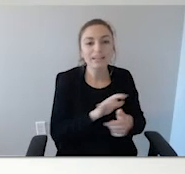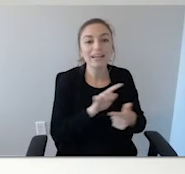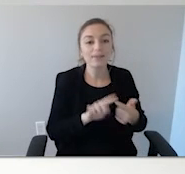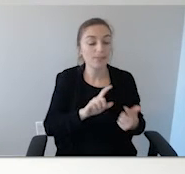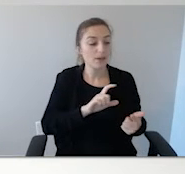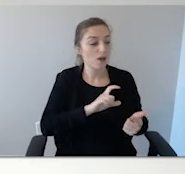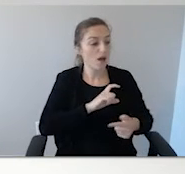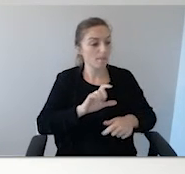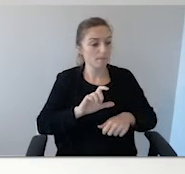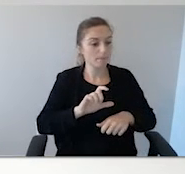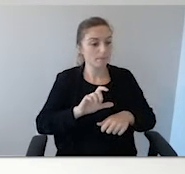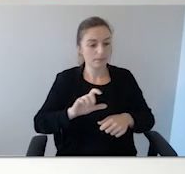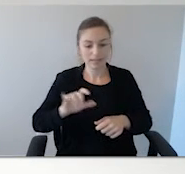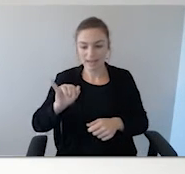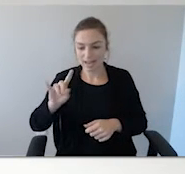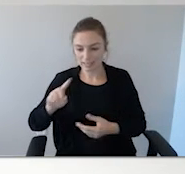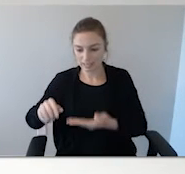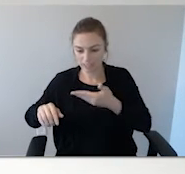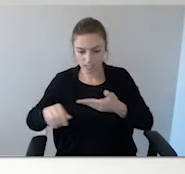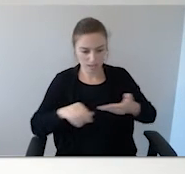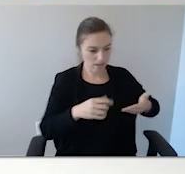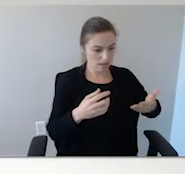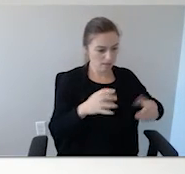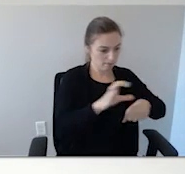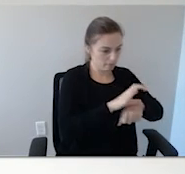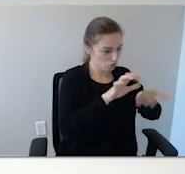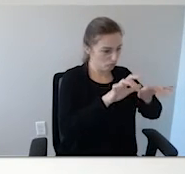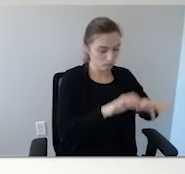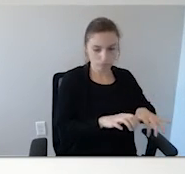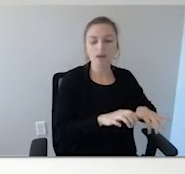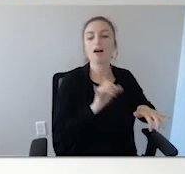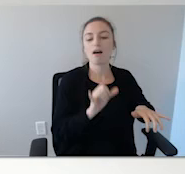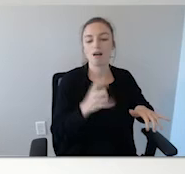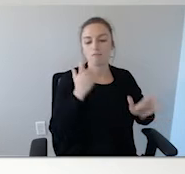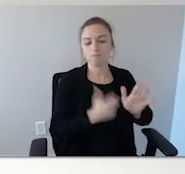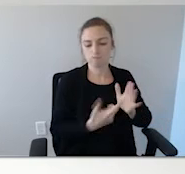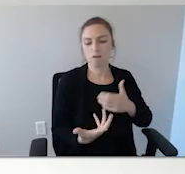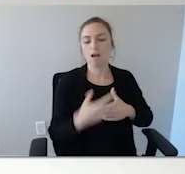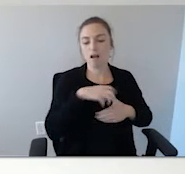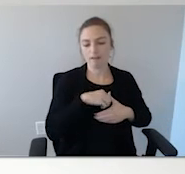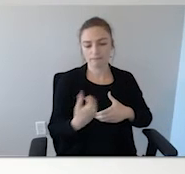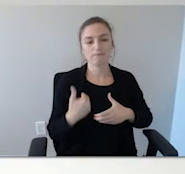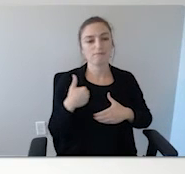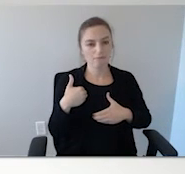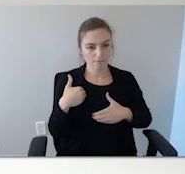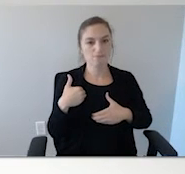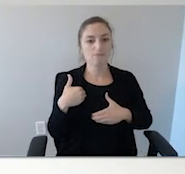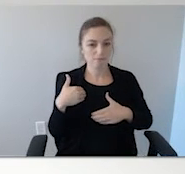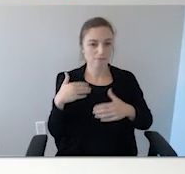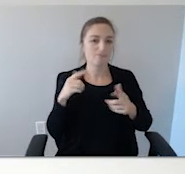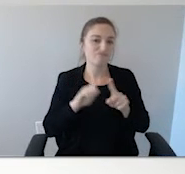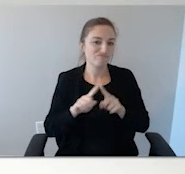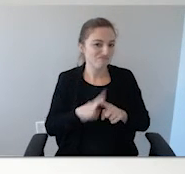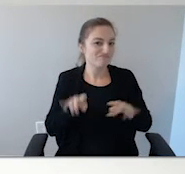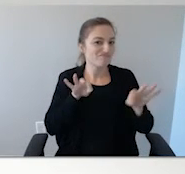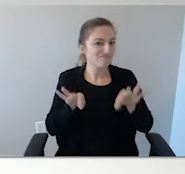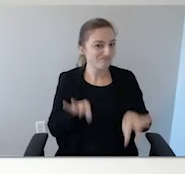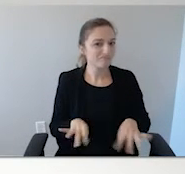an officer scans, runs the person, then they can figure out that they have autism. And whatever information is put in there.